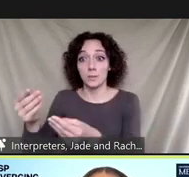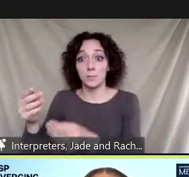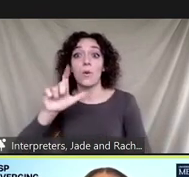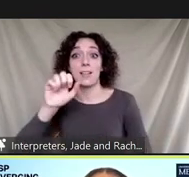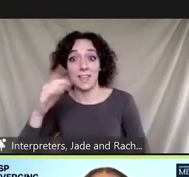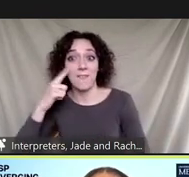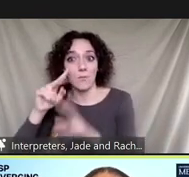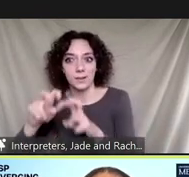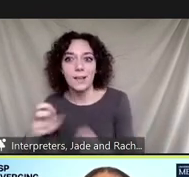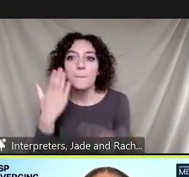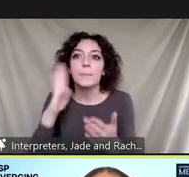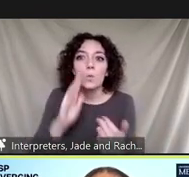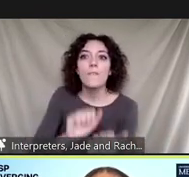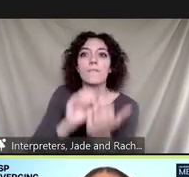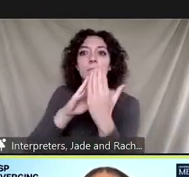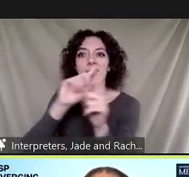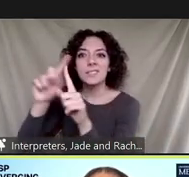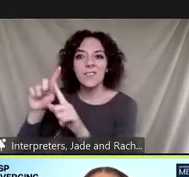next slide